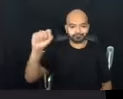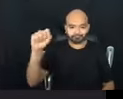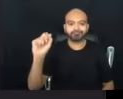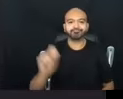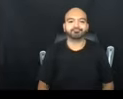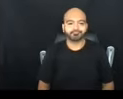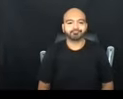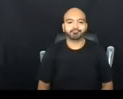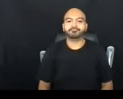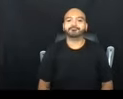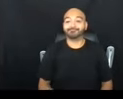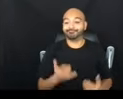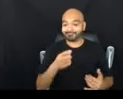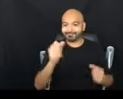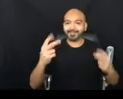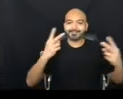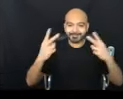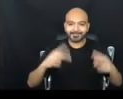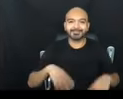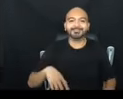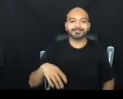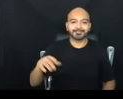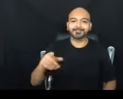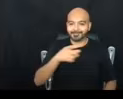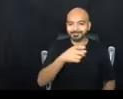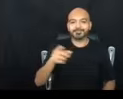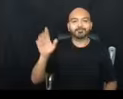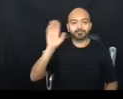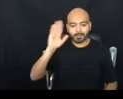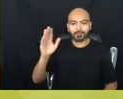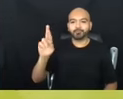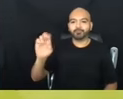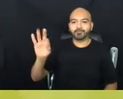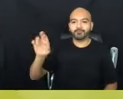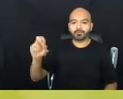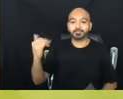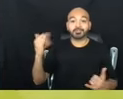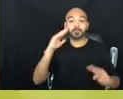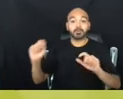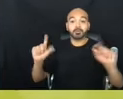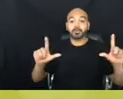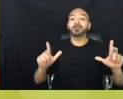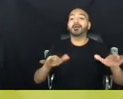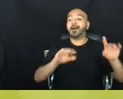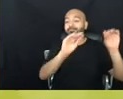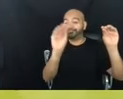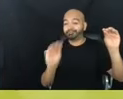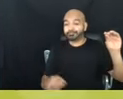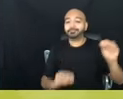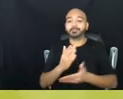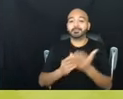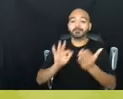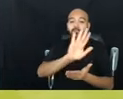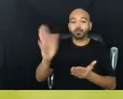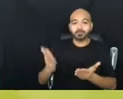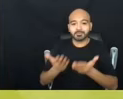And you can see that they're going to refresh. And we're going to see on the slide some of your suggestions. Some